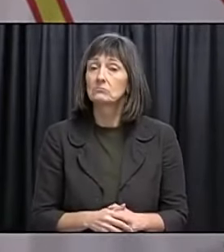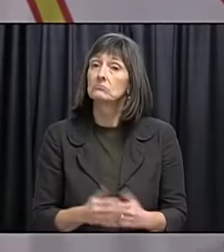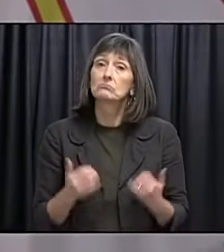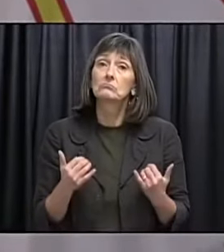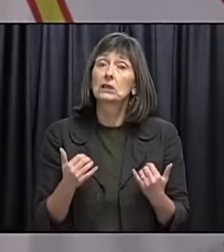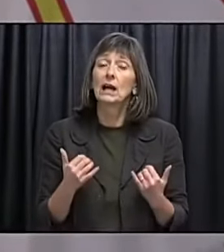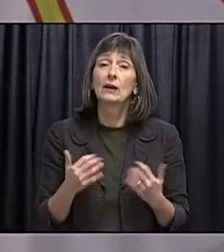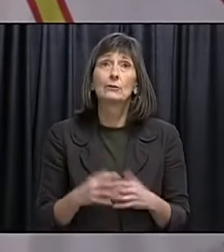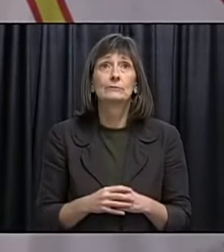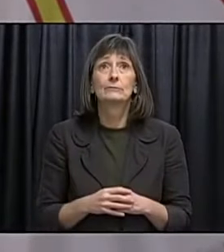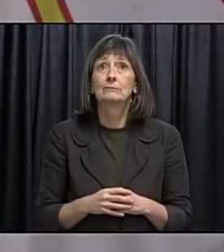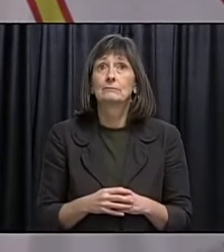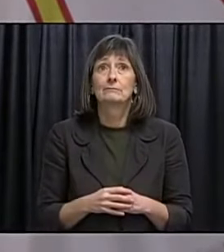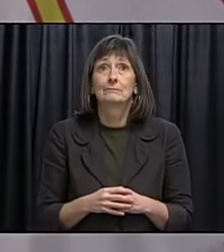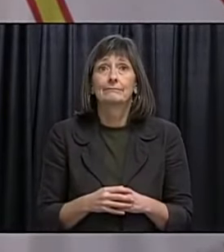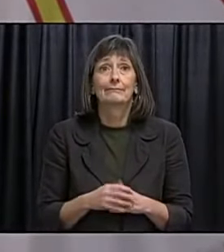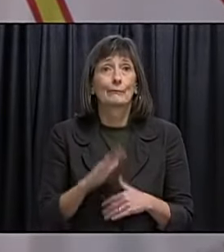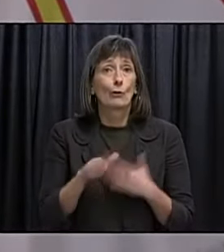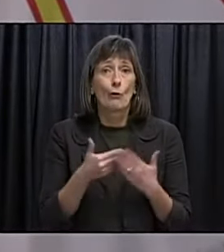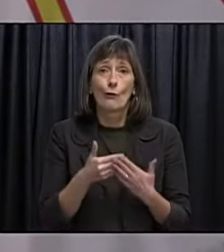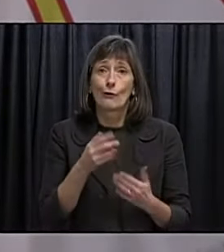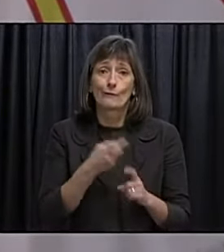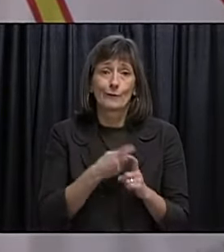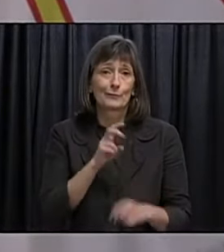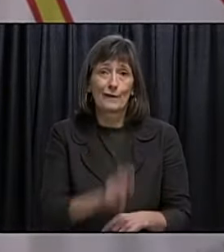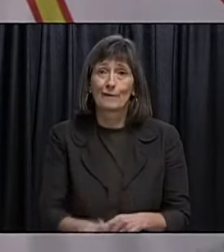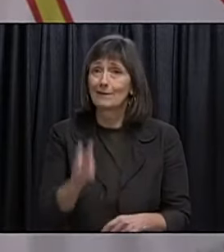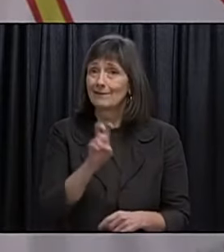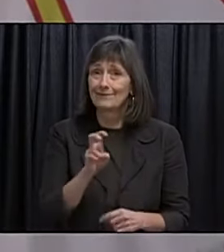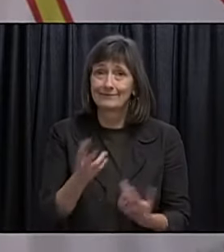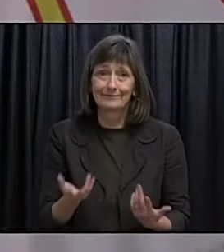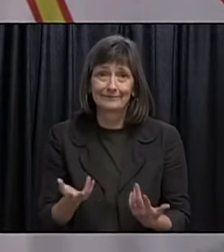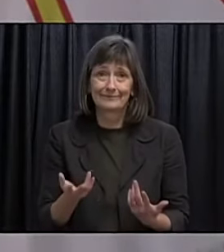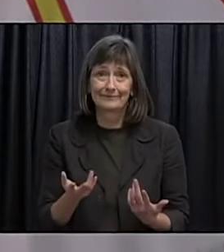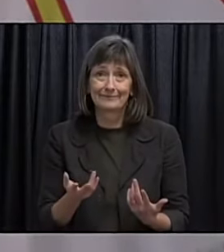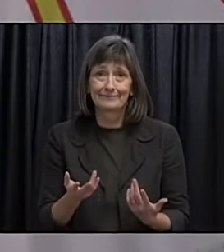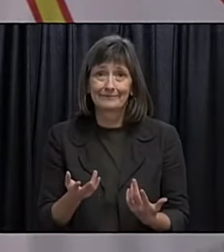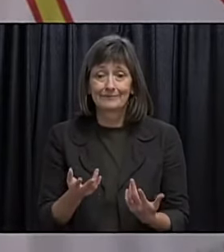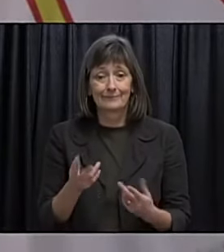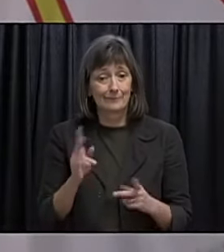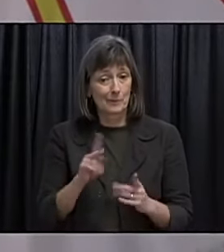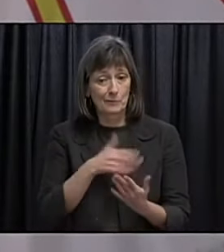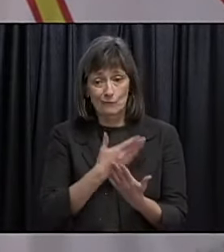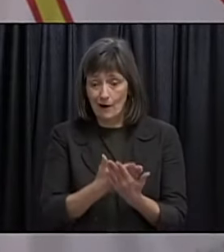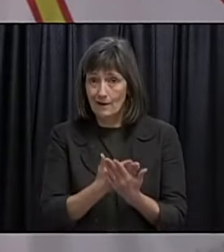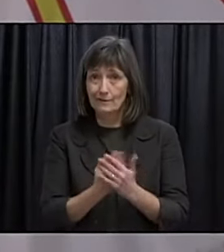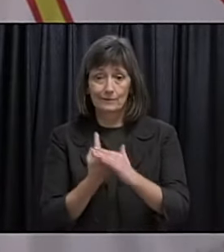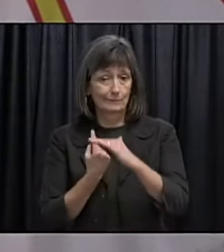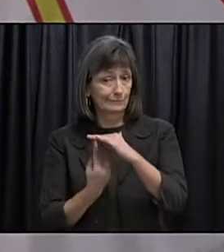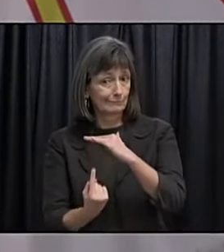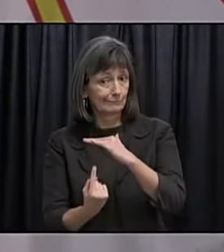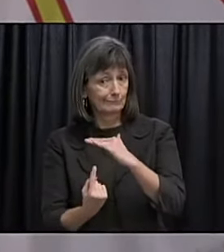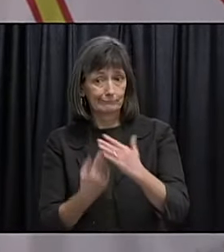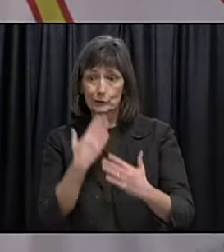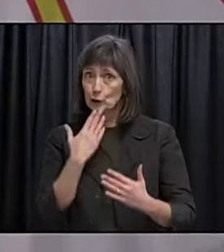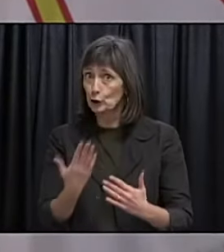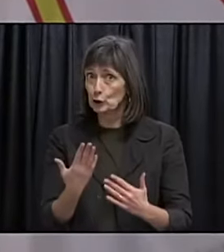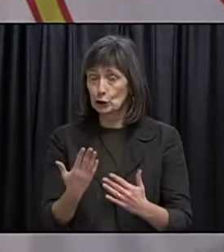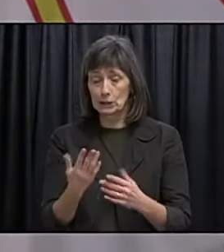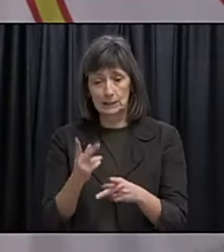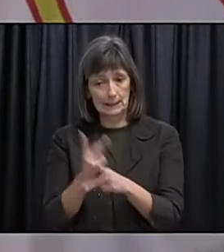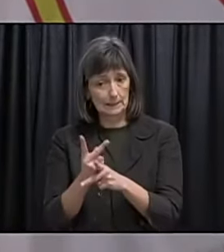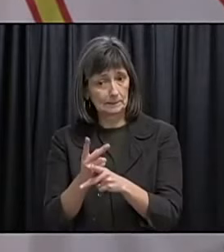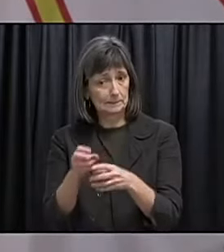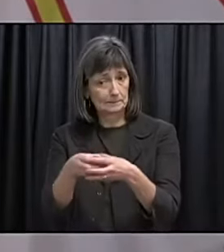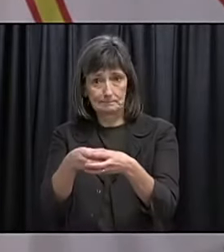our cases are travel related and people are isolating it's fairly well contained that